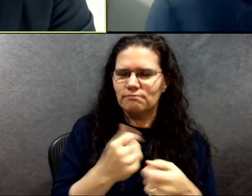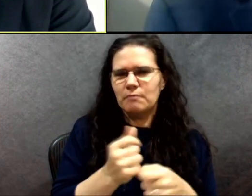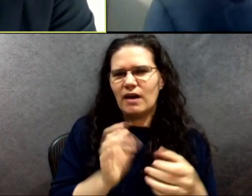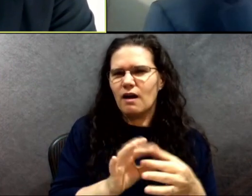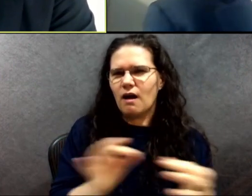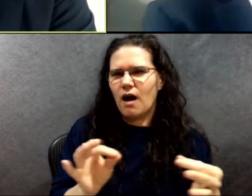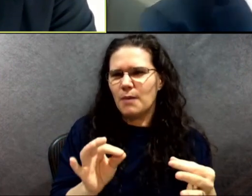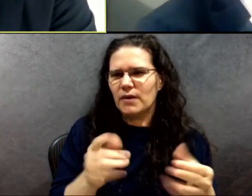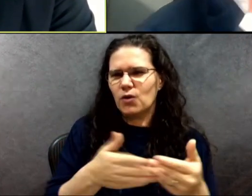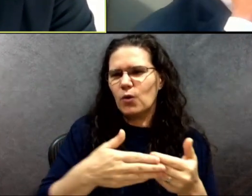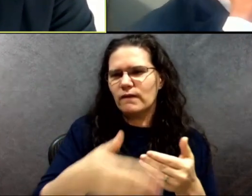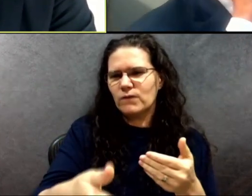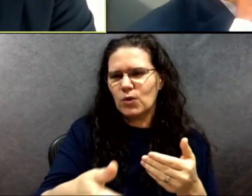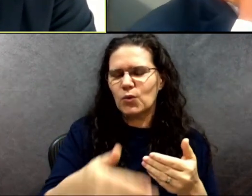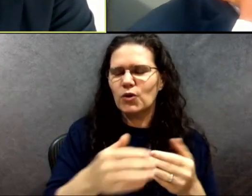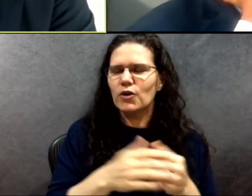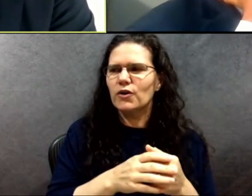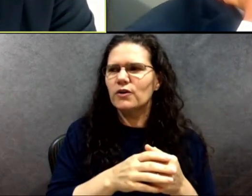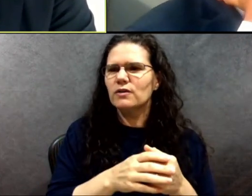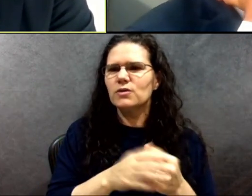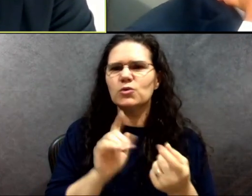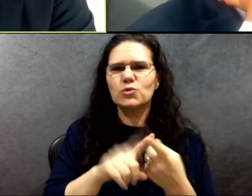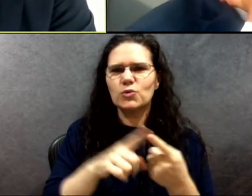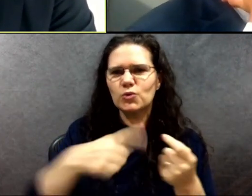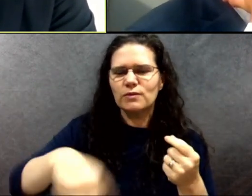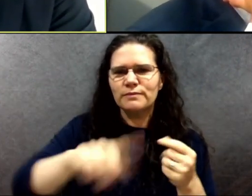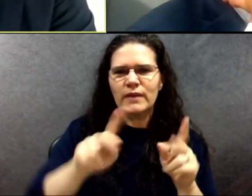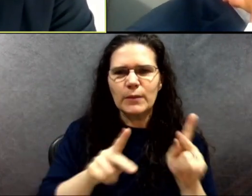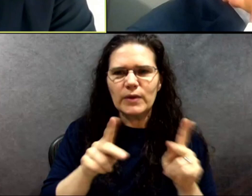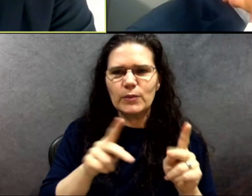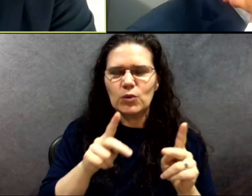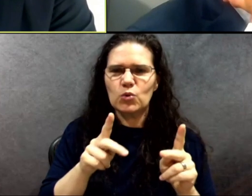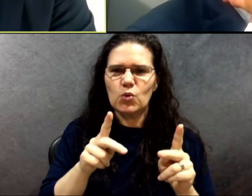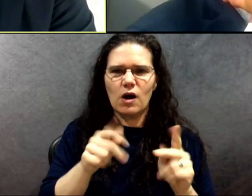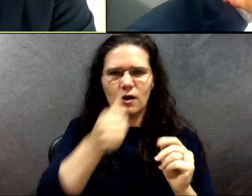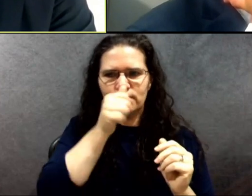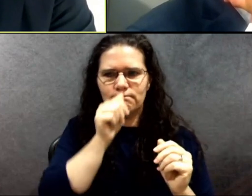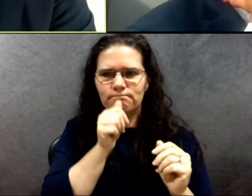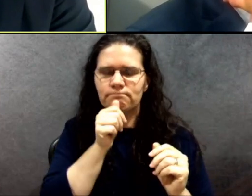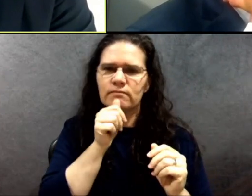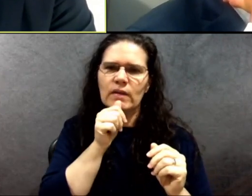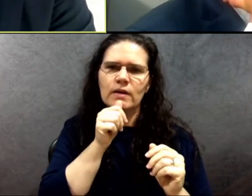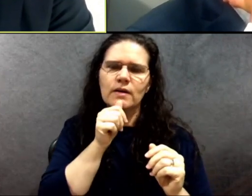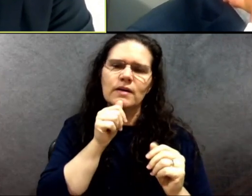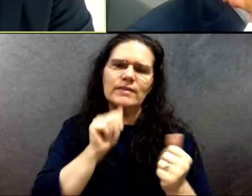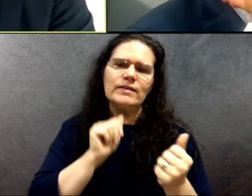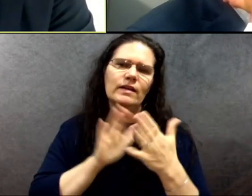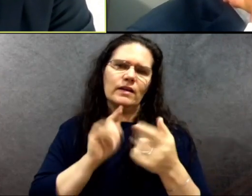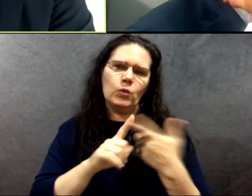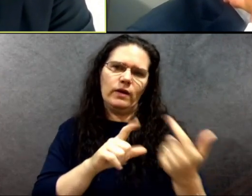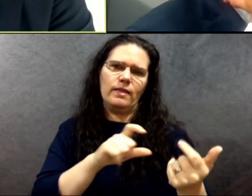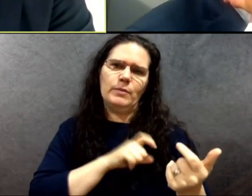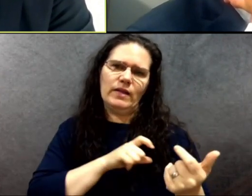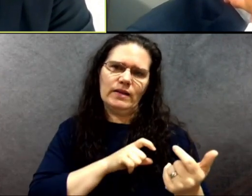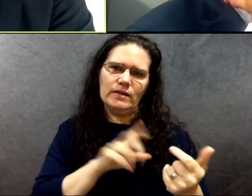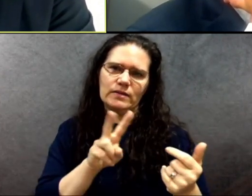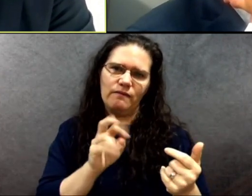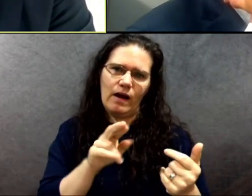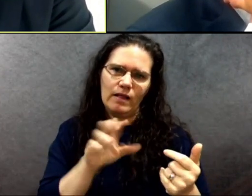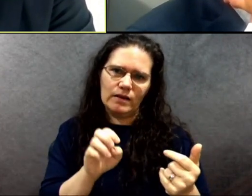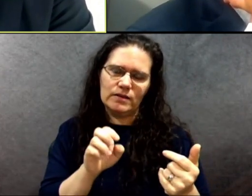who are in trenches trying to deal with, uh, police violence and police misconduct across the country who are on this call,